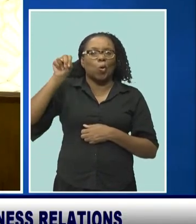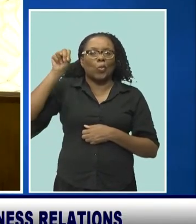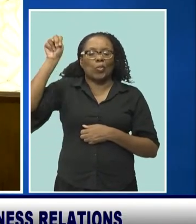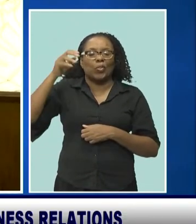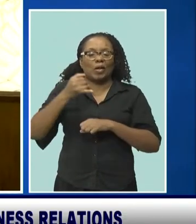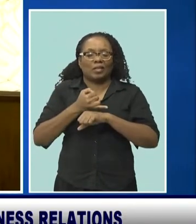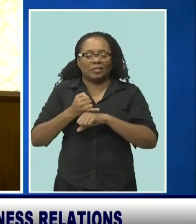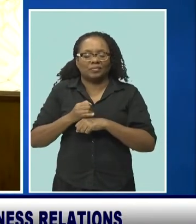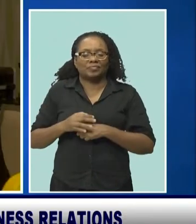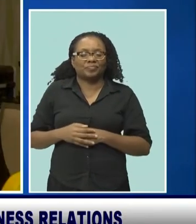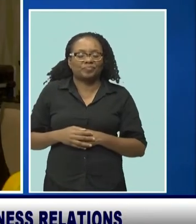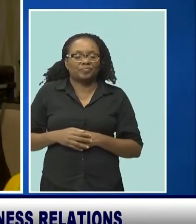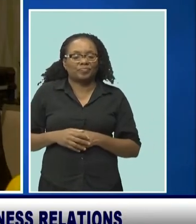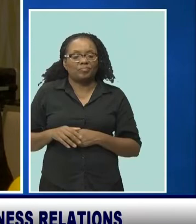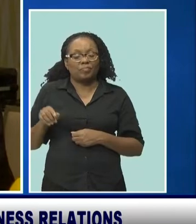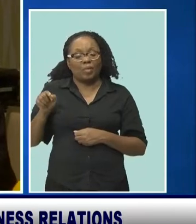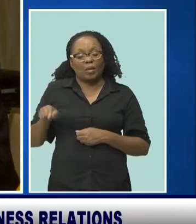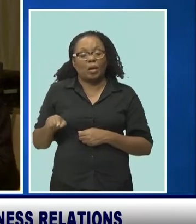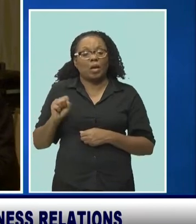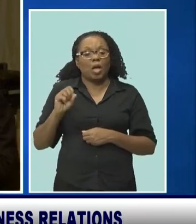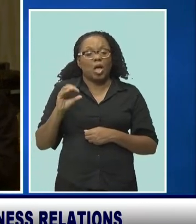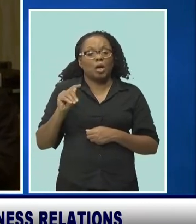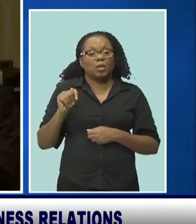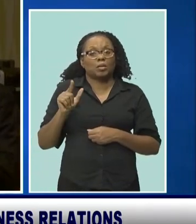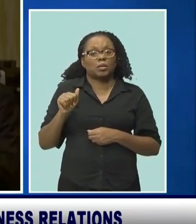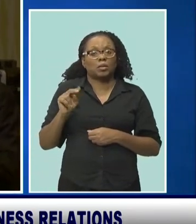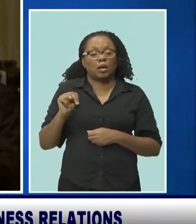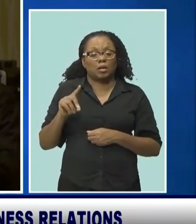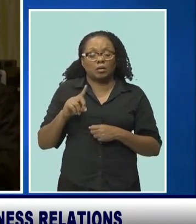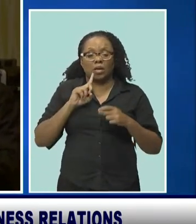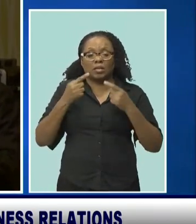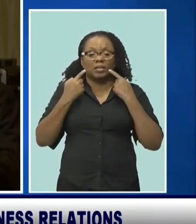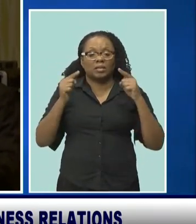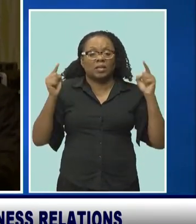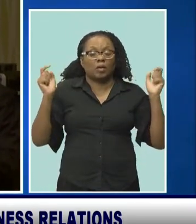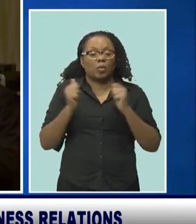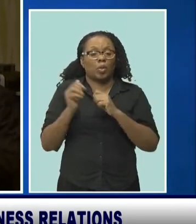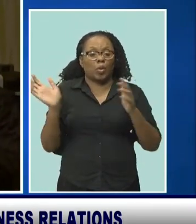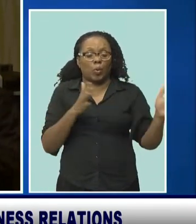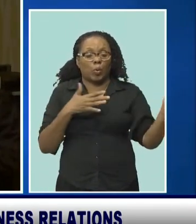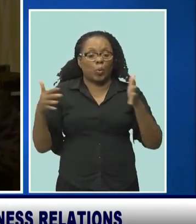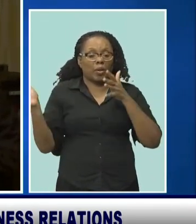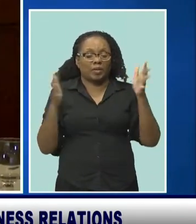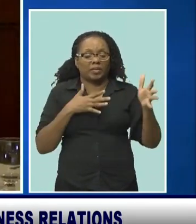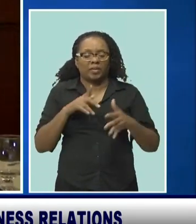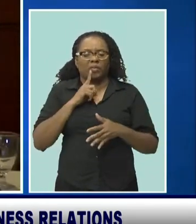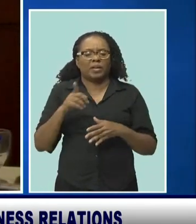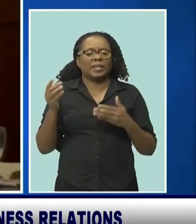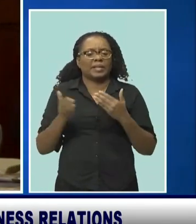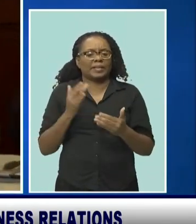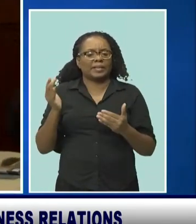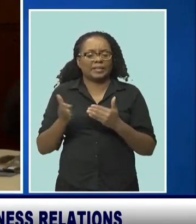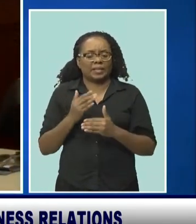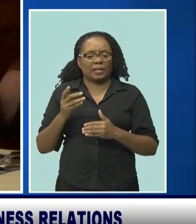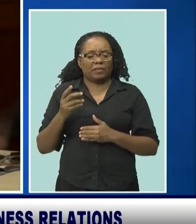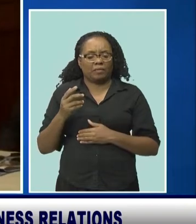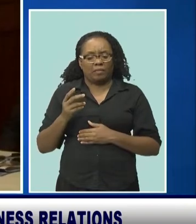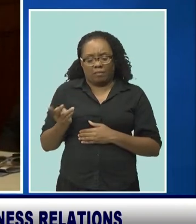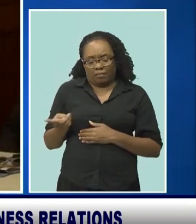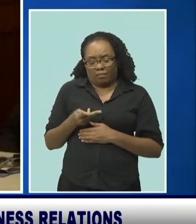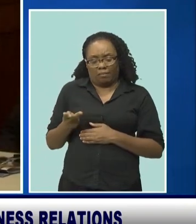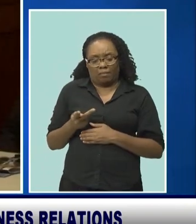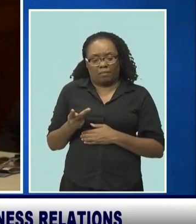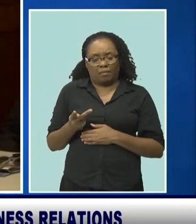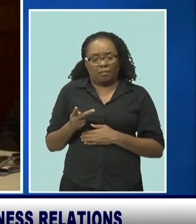able to record achievements in the area of wind so far, he believes it should be easier for the two countries to forge an alliance. He also